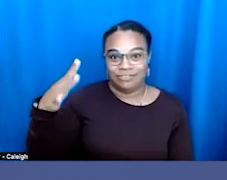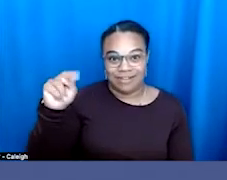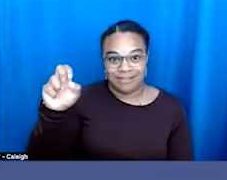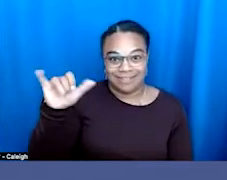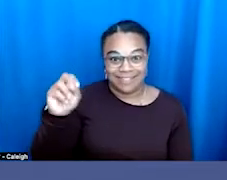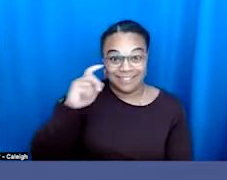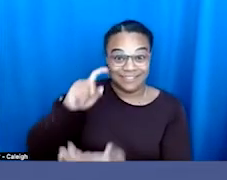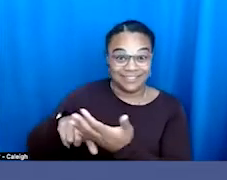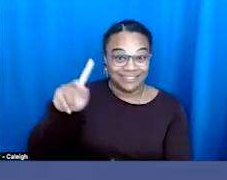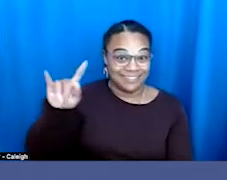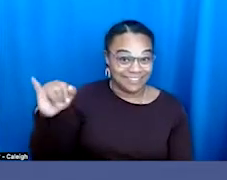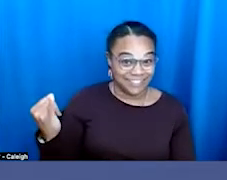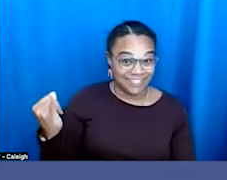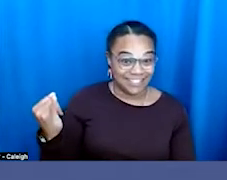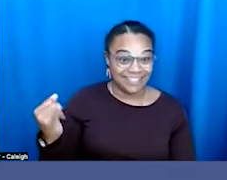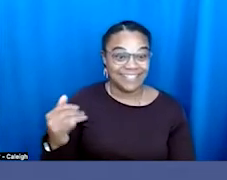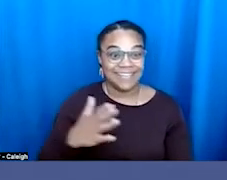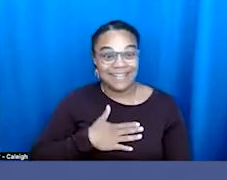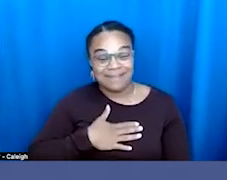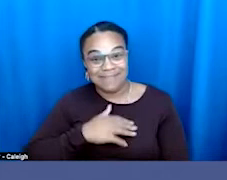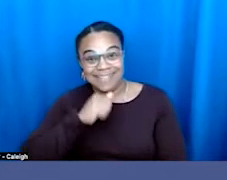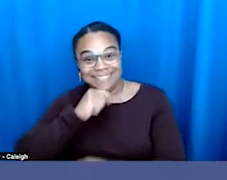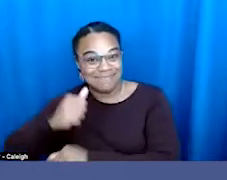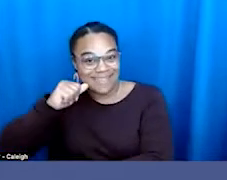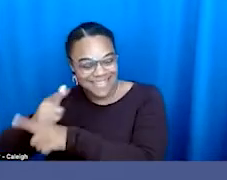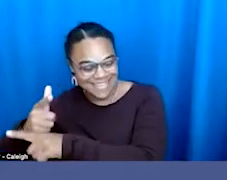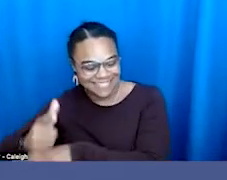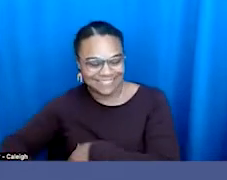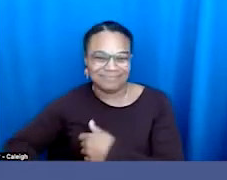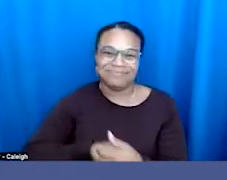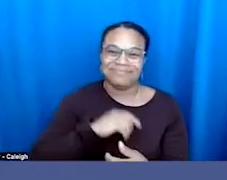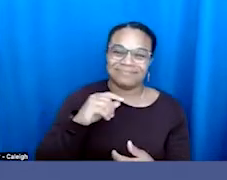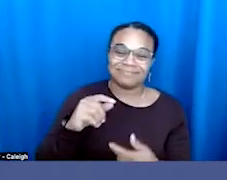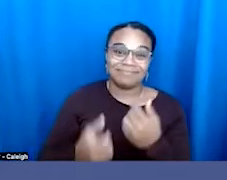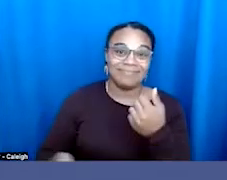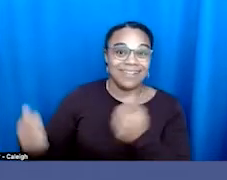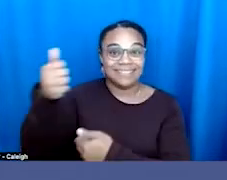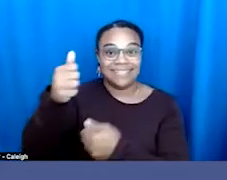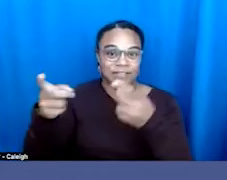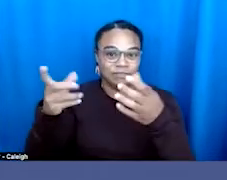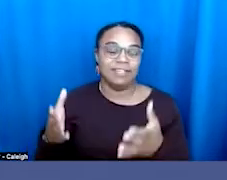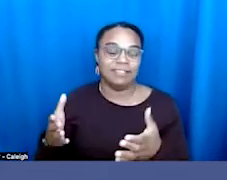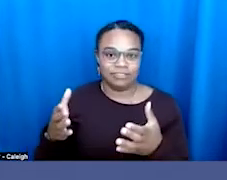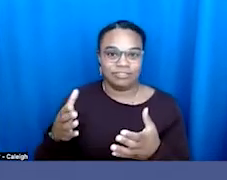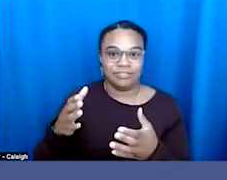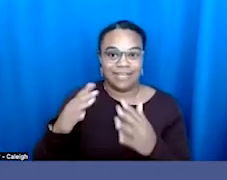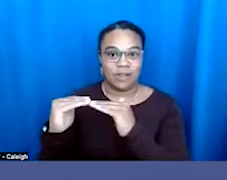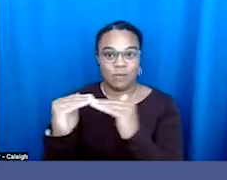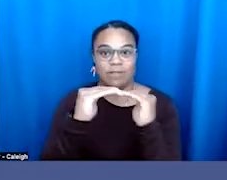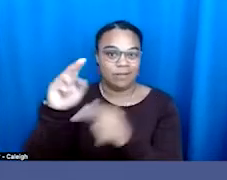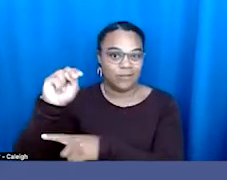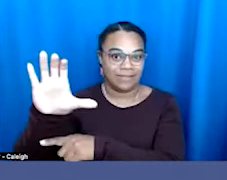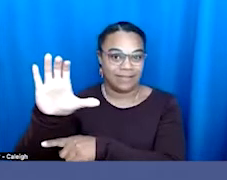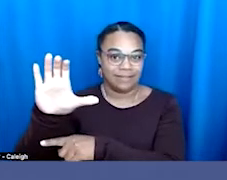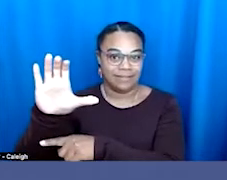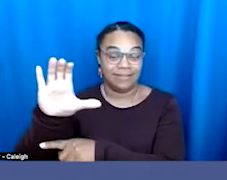and J, my sibling and sibling, who is the executive director of Equality North Carolina, the